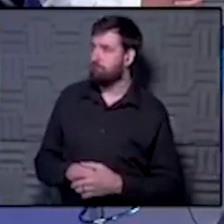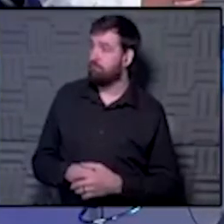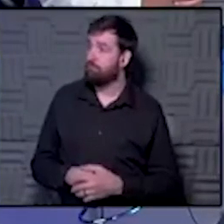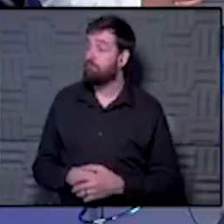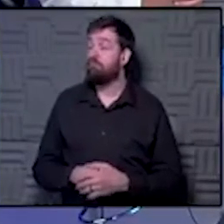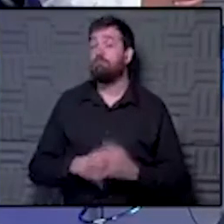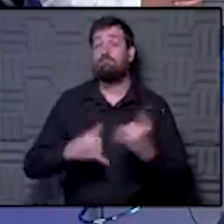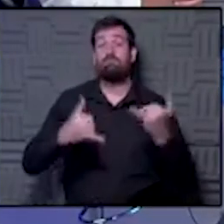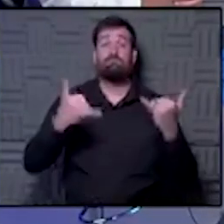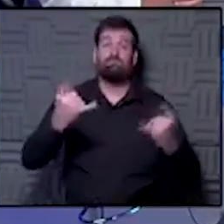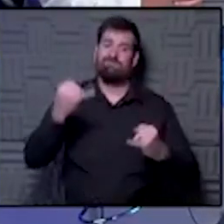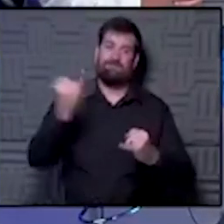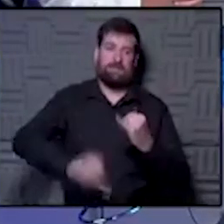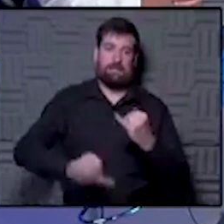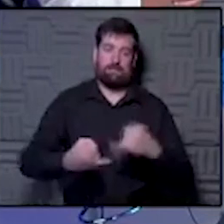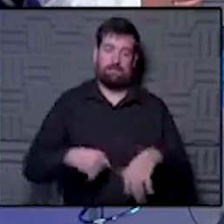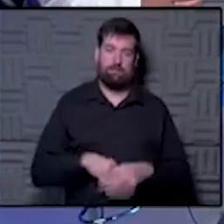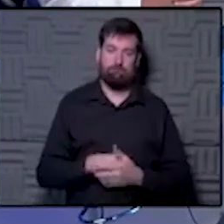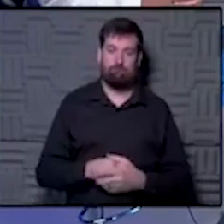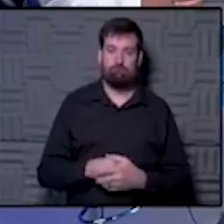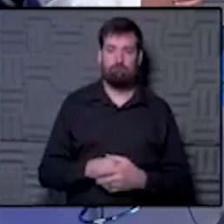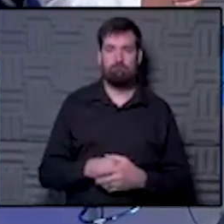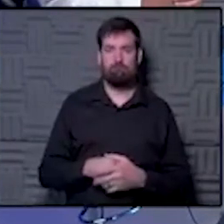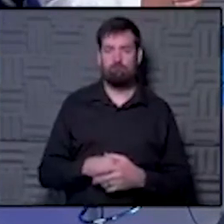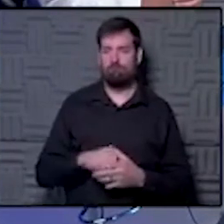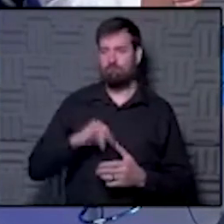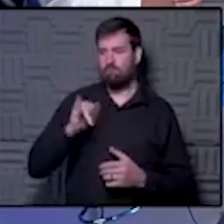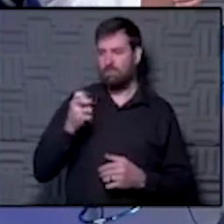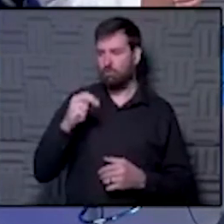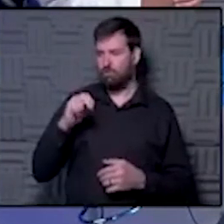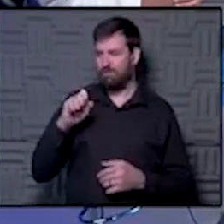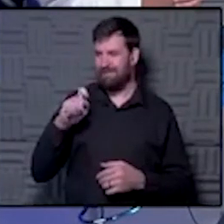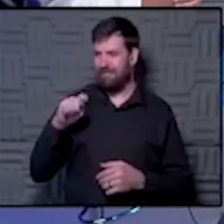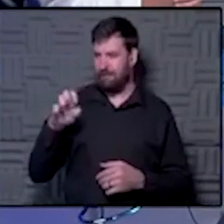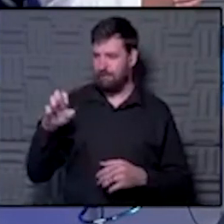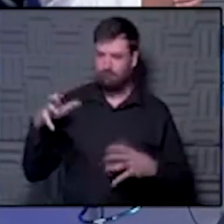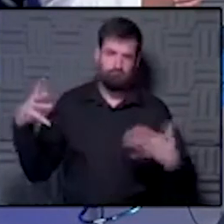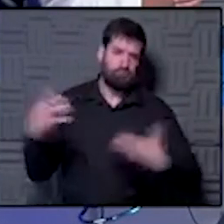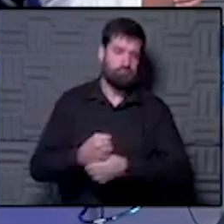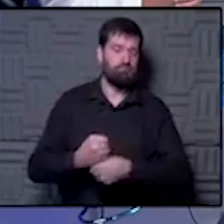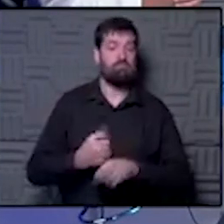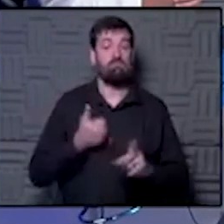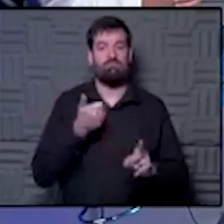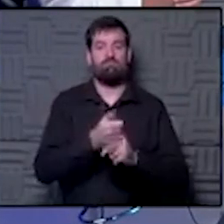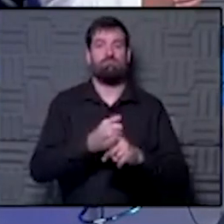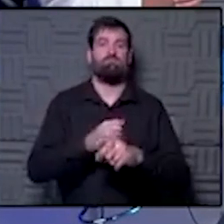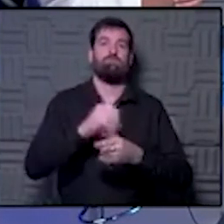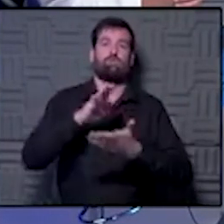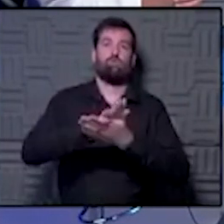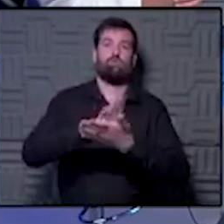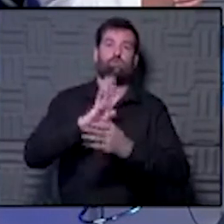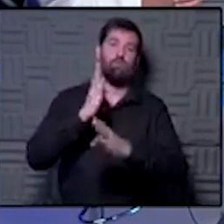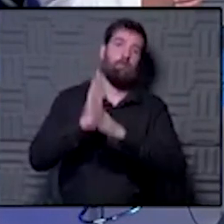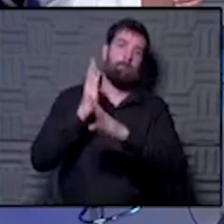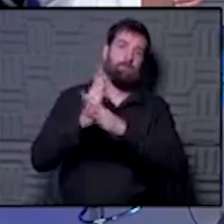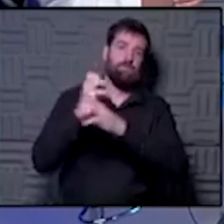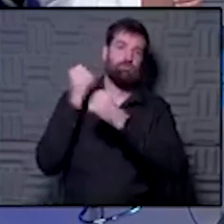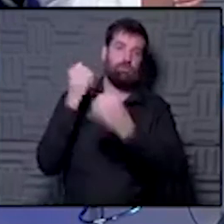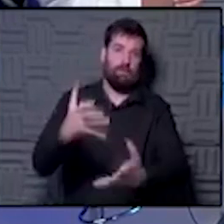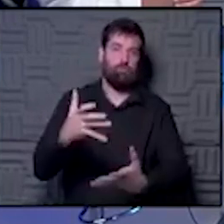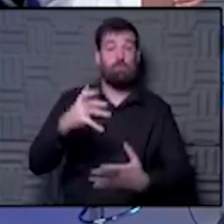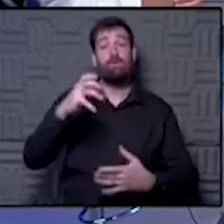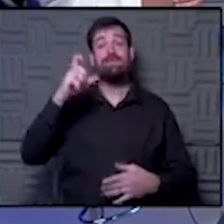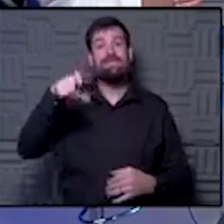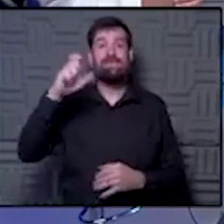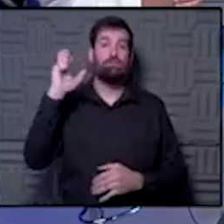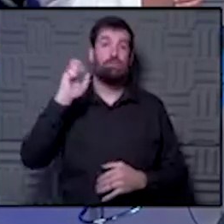And then the last and final question is, I think Jeanette sums it up for a lot of people on there. She's a school bus driver. She needs to get back to work.